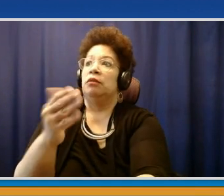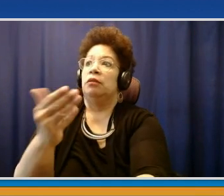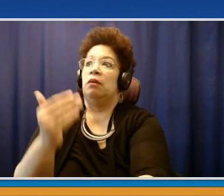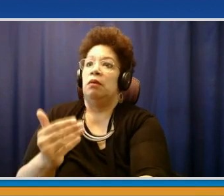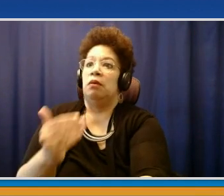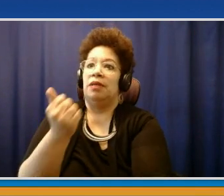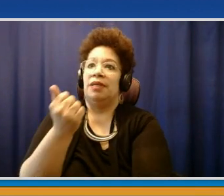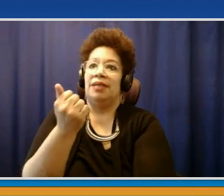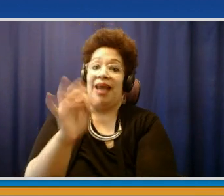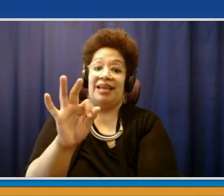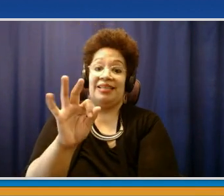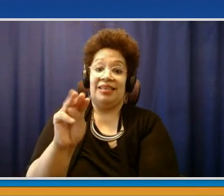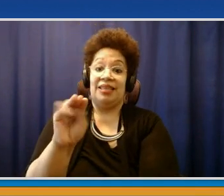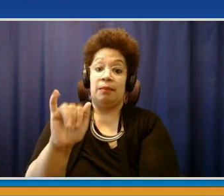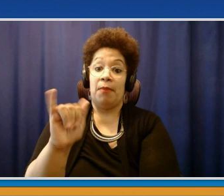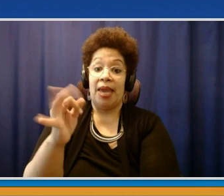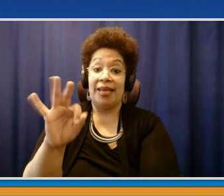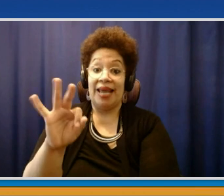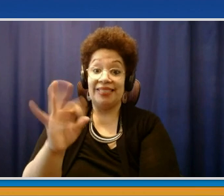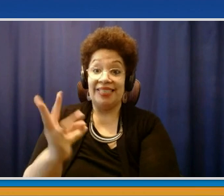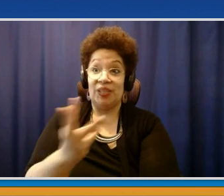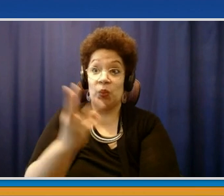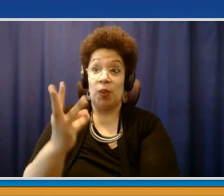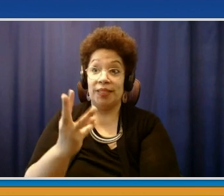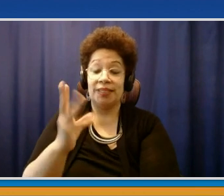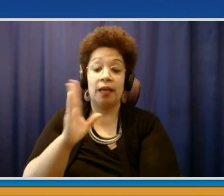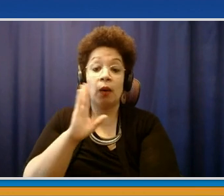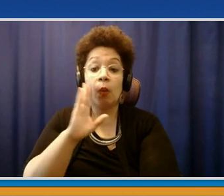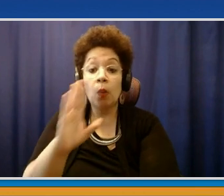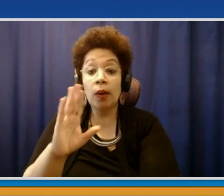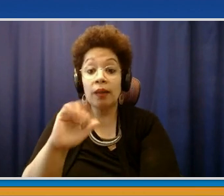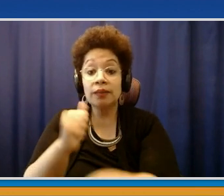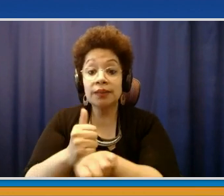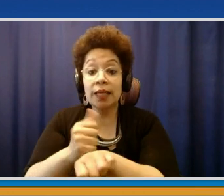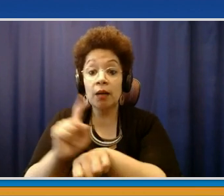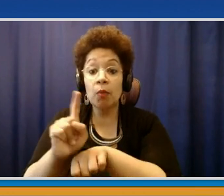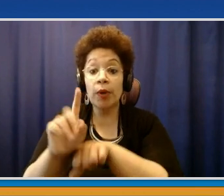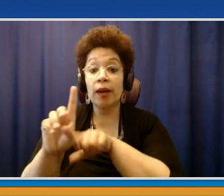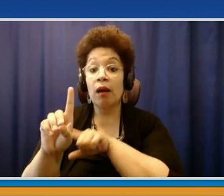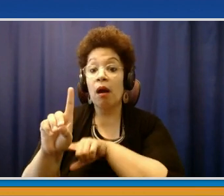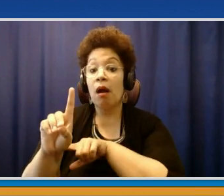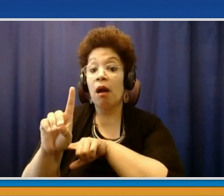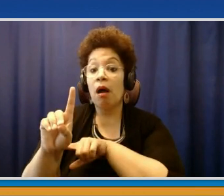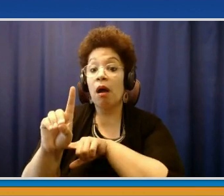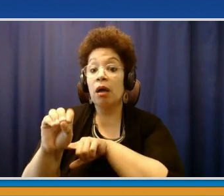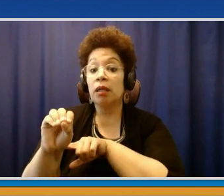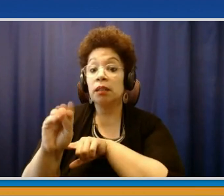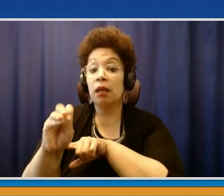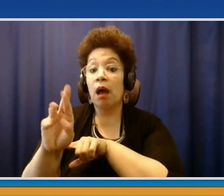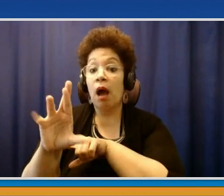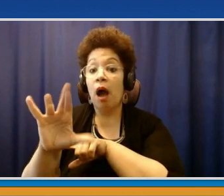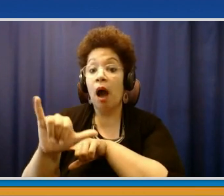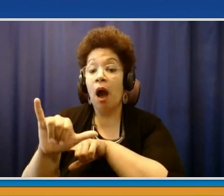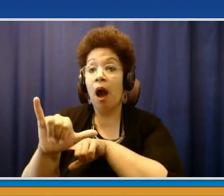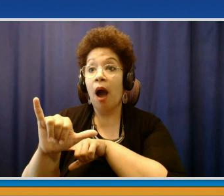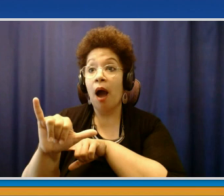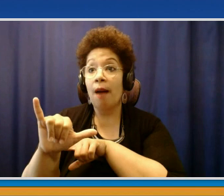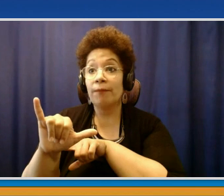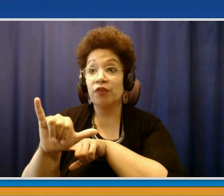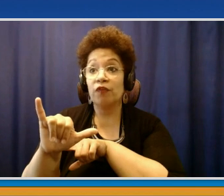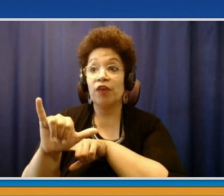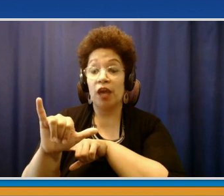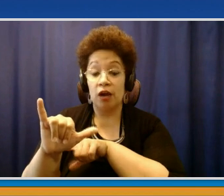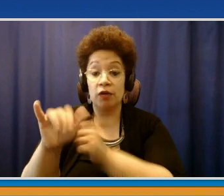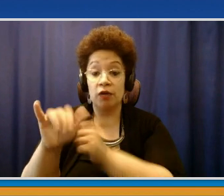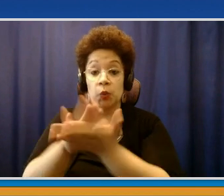.30 p.m. at the Dobbs Ferry School District in the high school gymnasium on Broadway. We're looking for school districts there from Ardsley, Dobbs